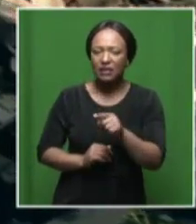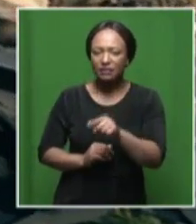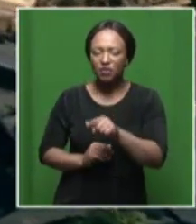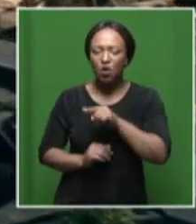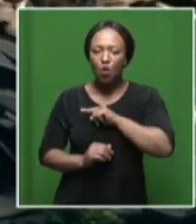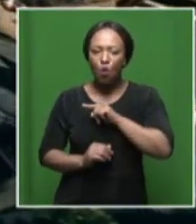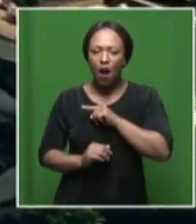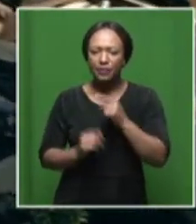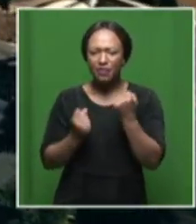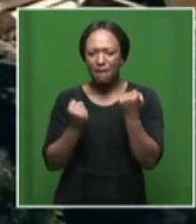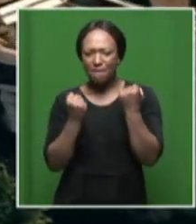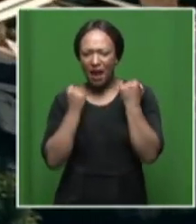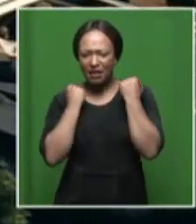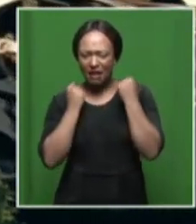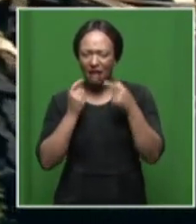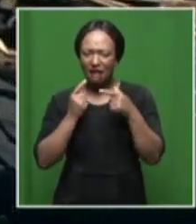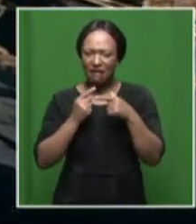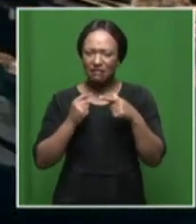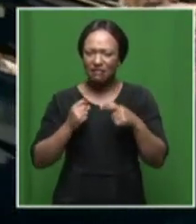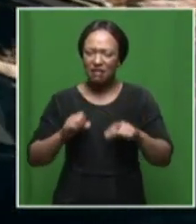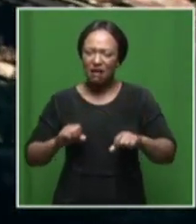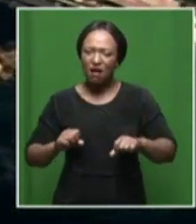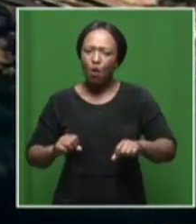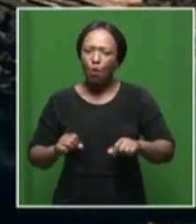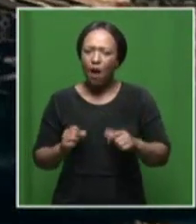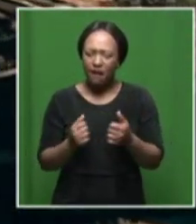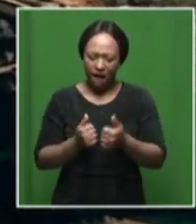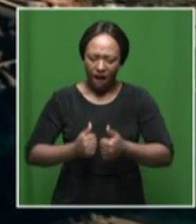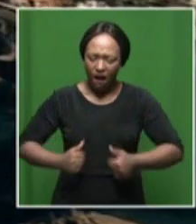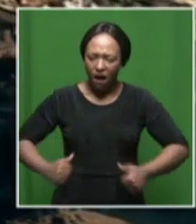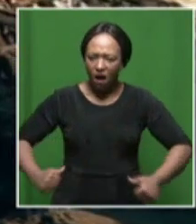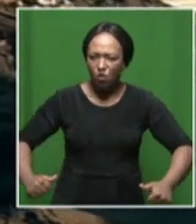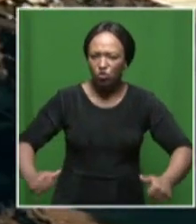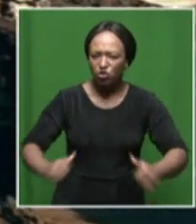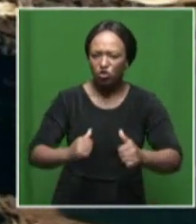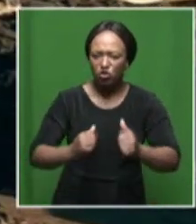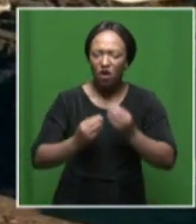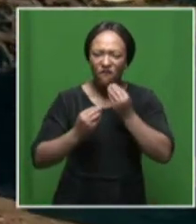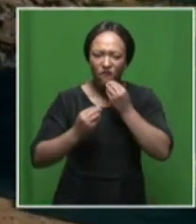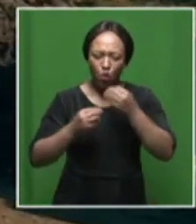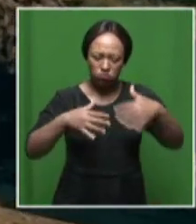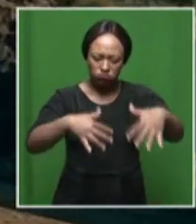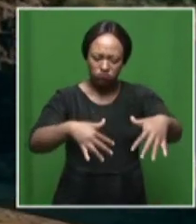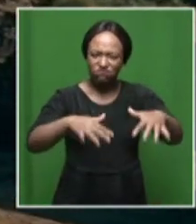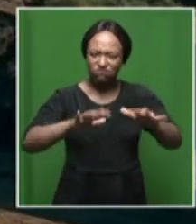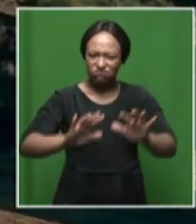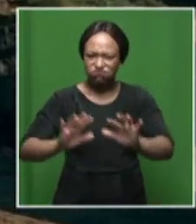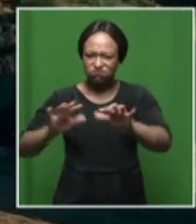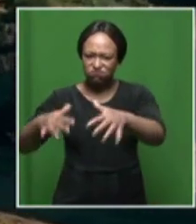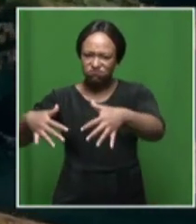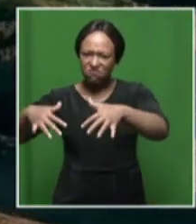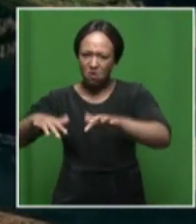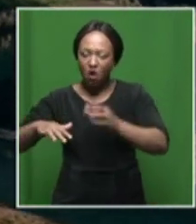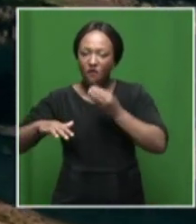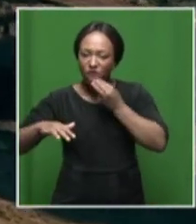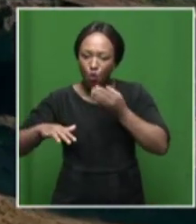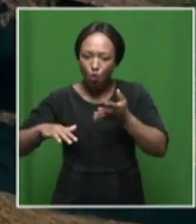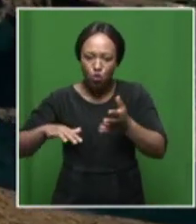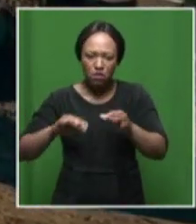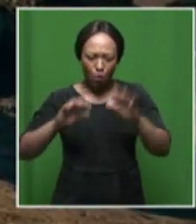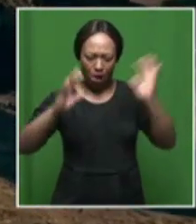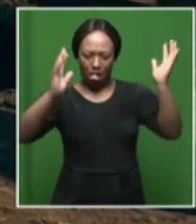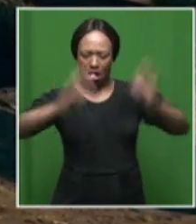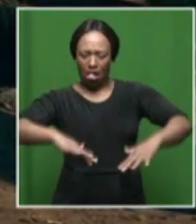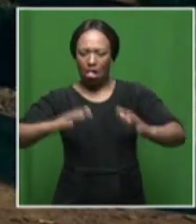the rubble there's uh couches there's books there's even groceries because they've lost totally everything as a result of this